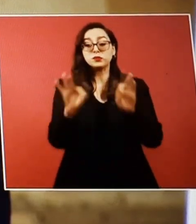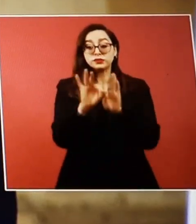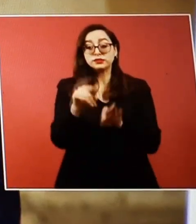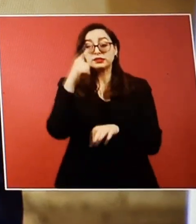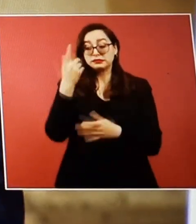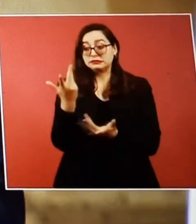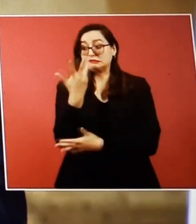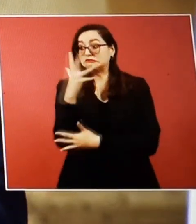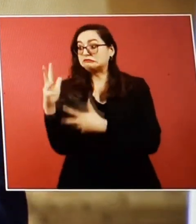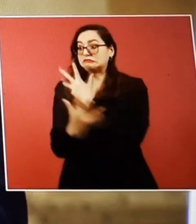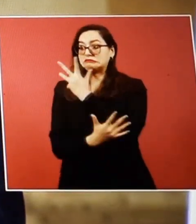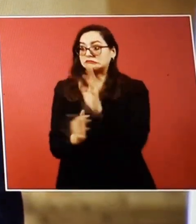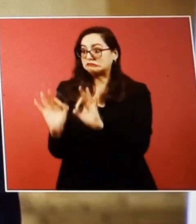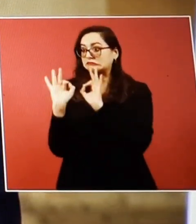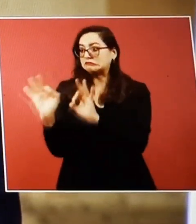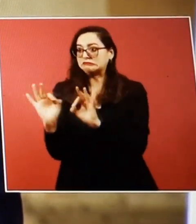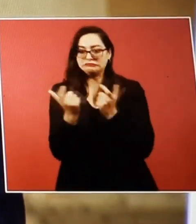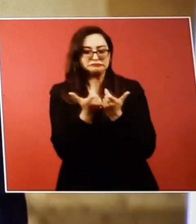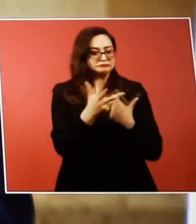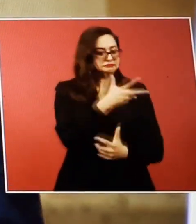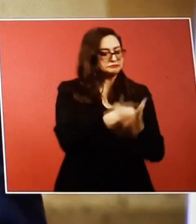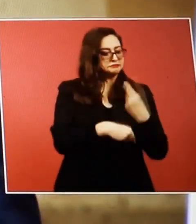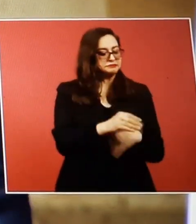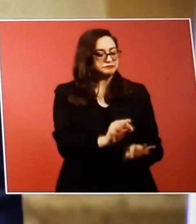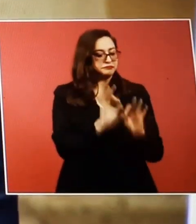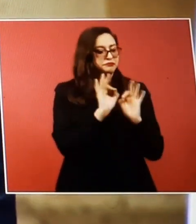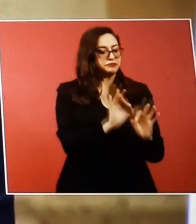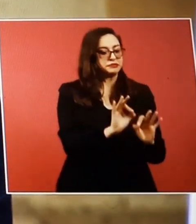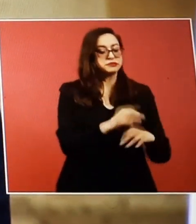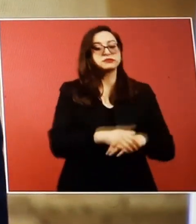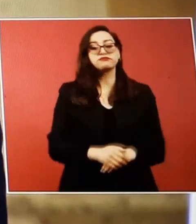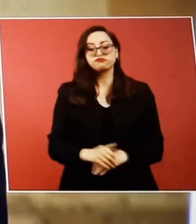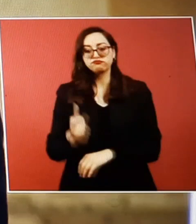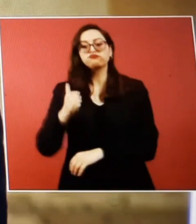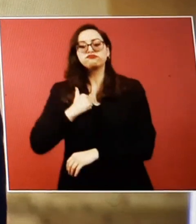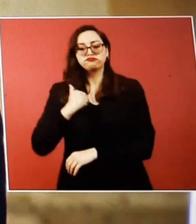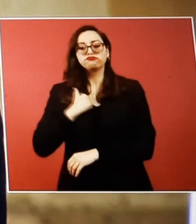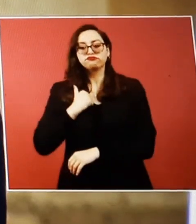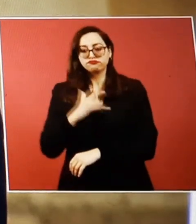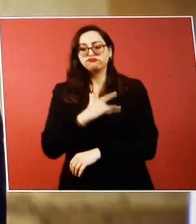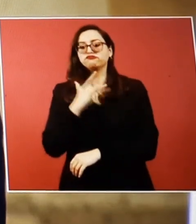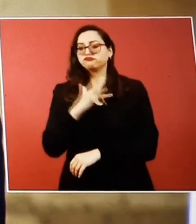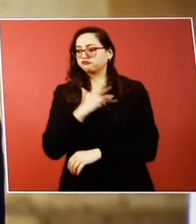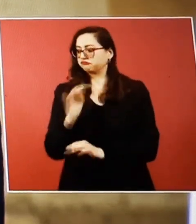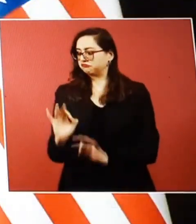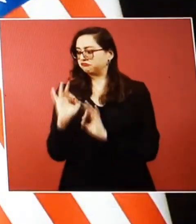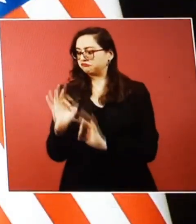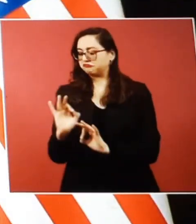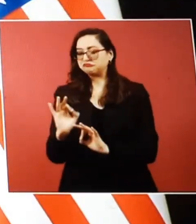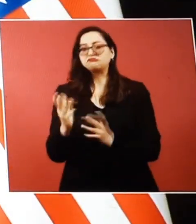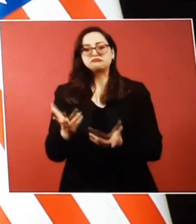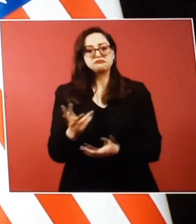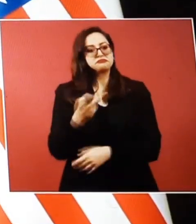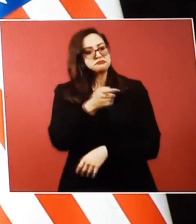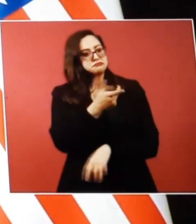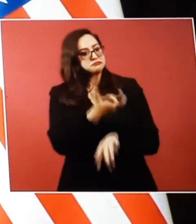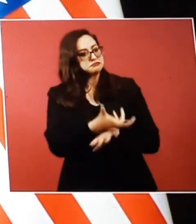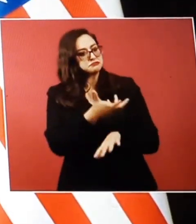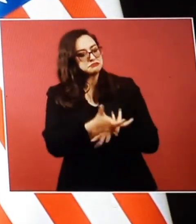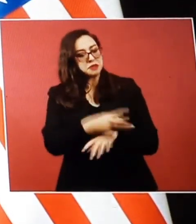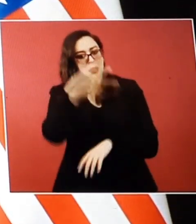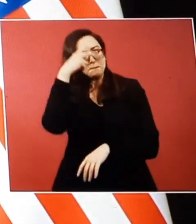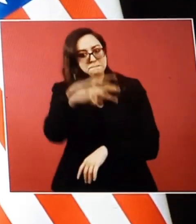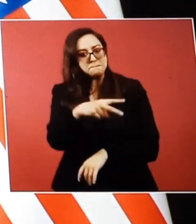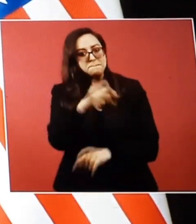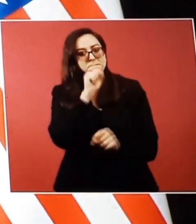is essential for the health of the economy. The African and American friends committed so strongly to protect clean